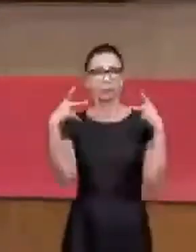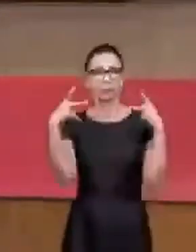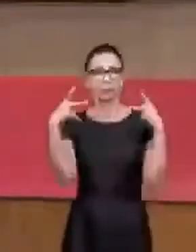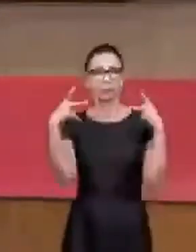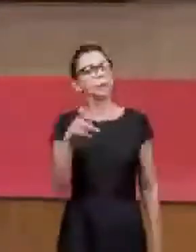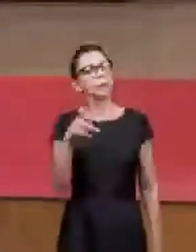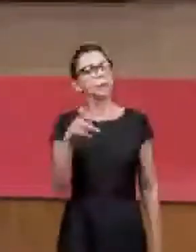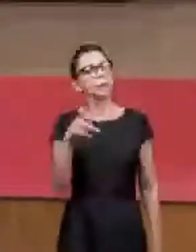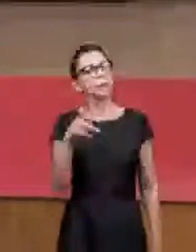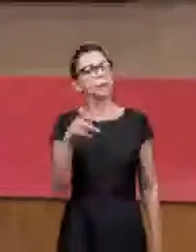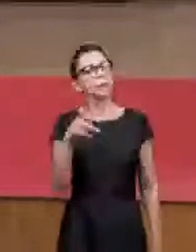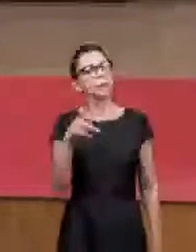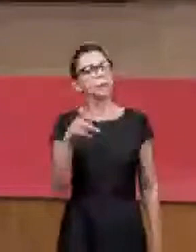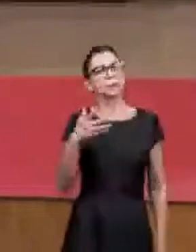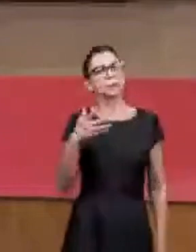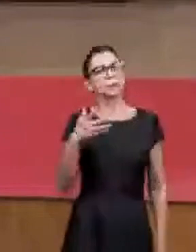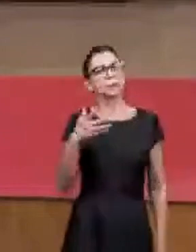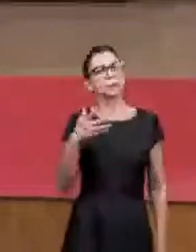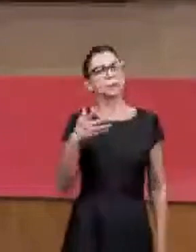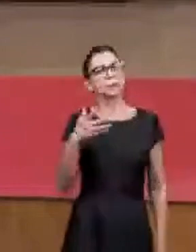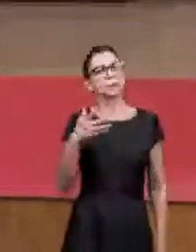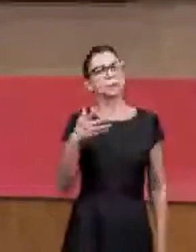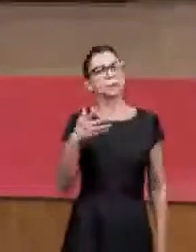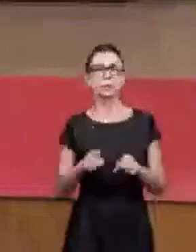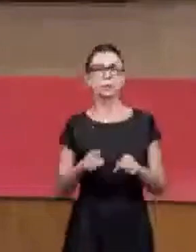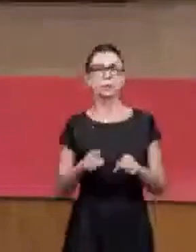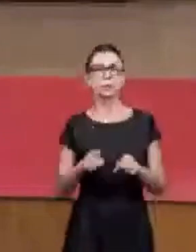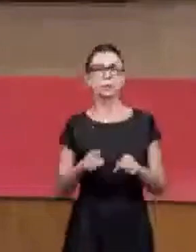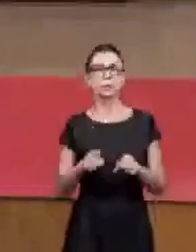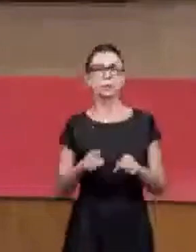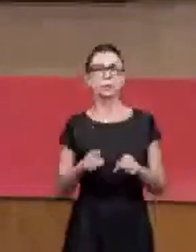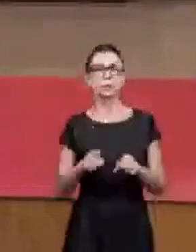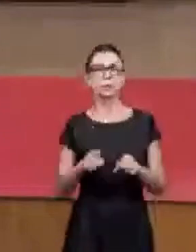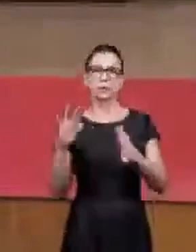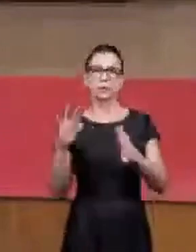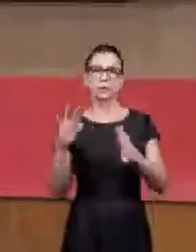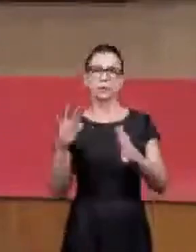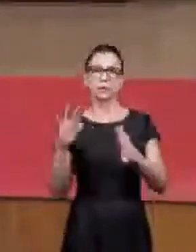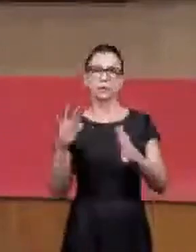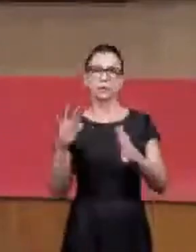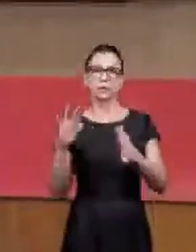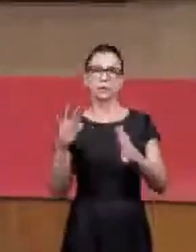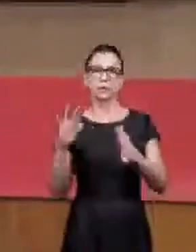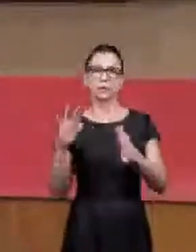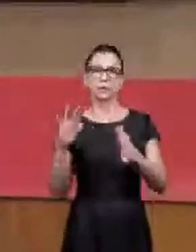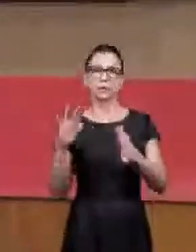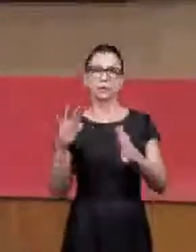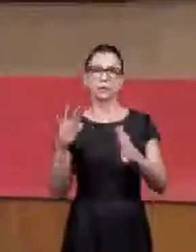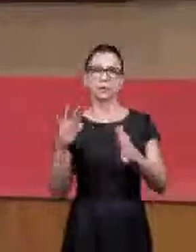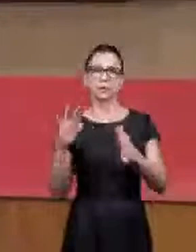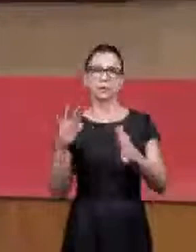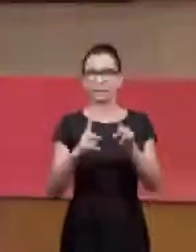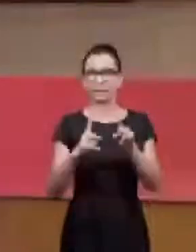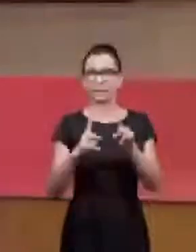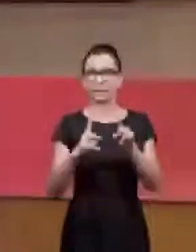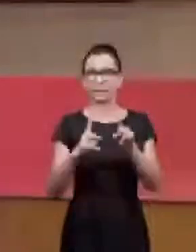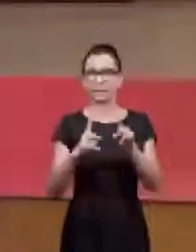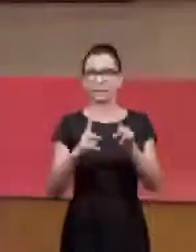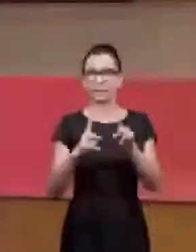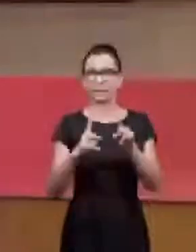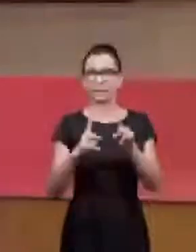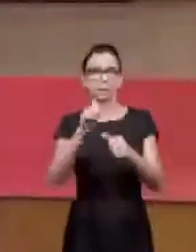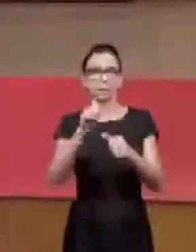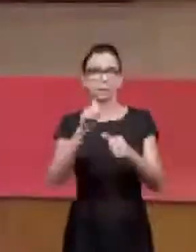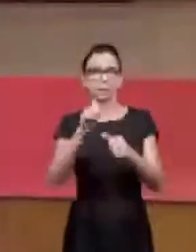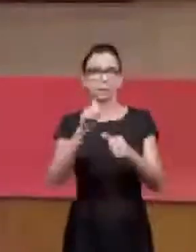talking. And there was interpretation. And the interpreter was here in Brazil. And we were able to link